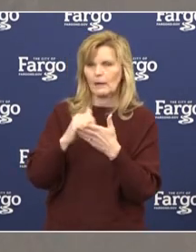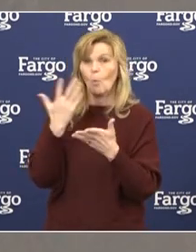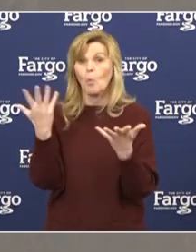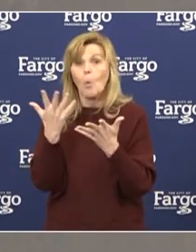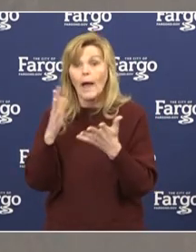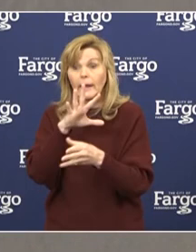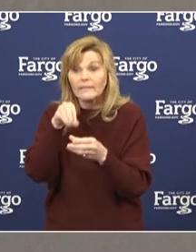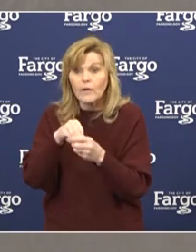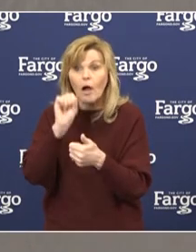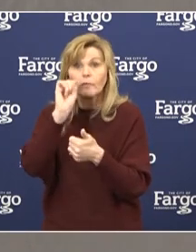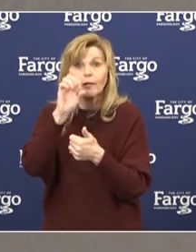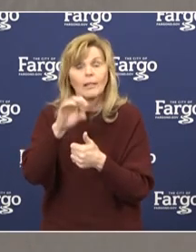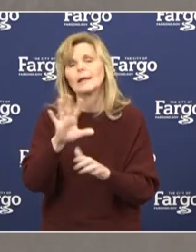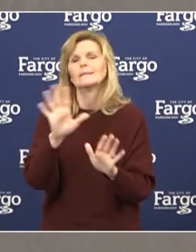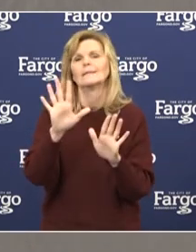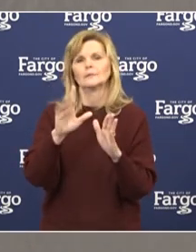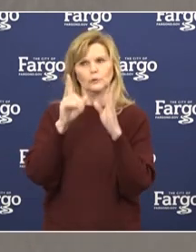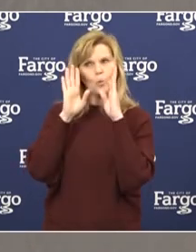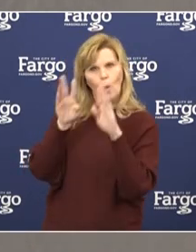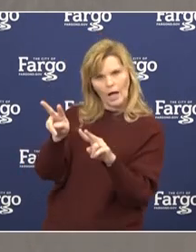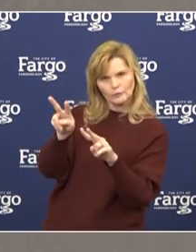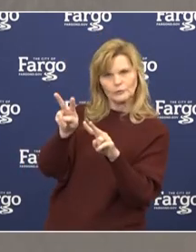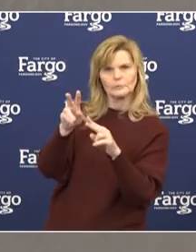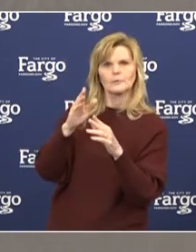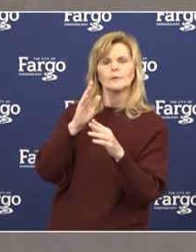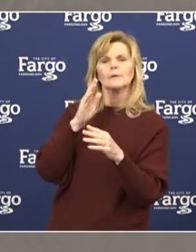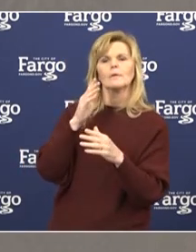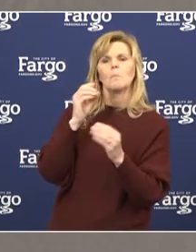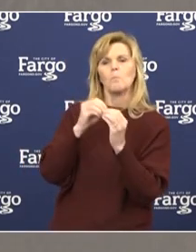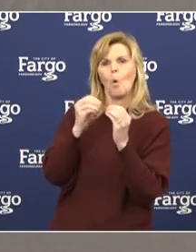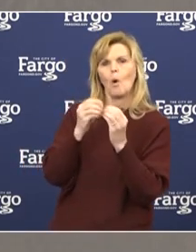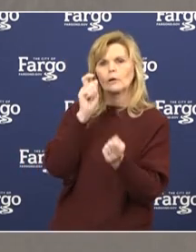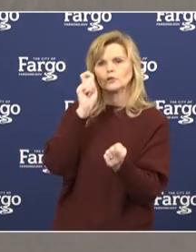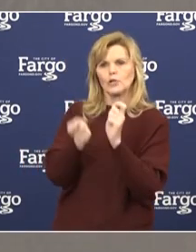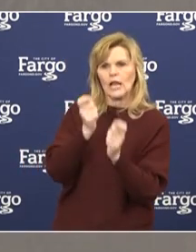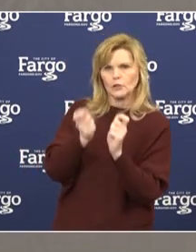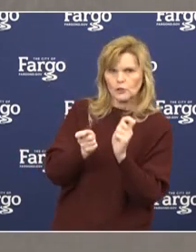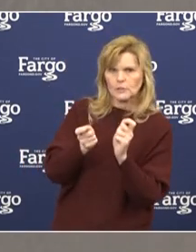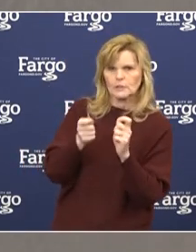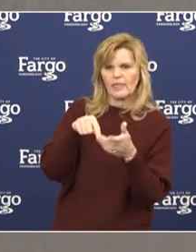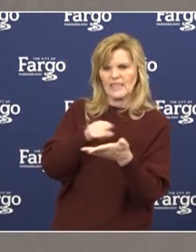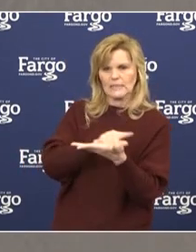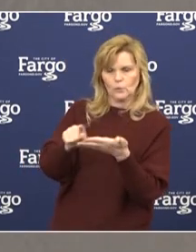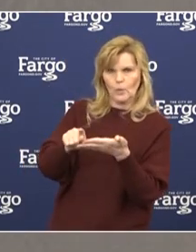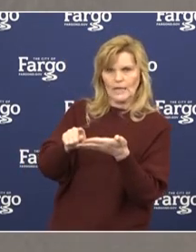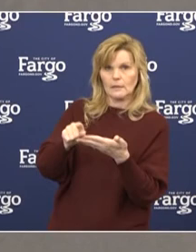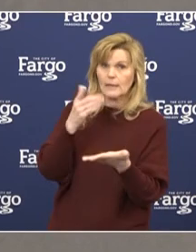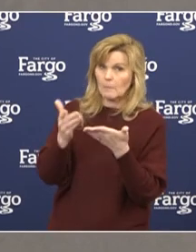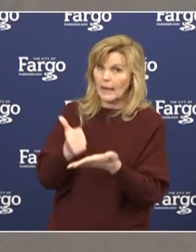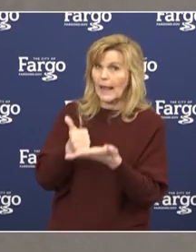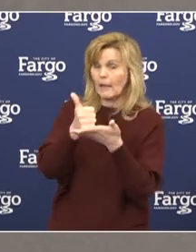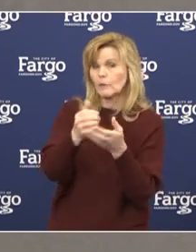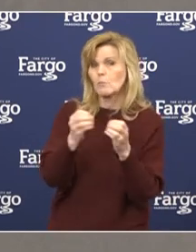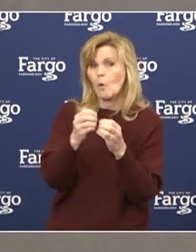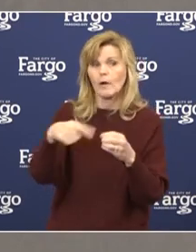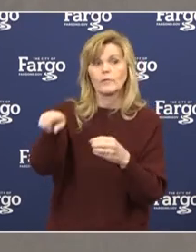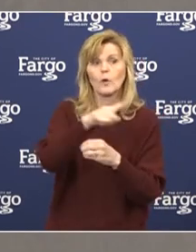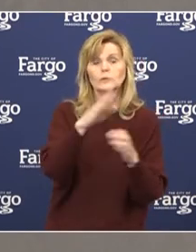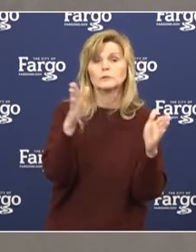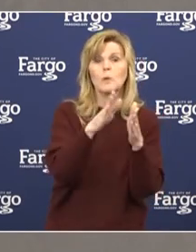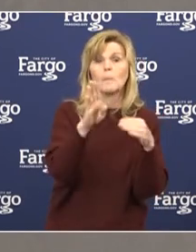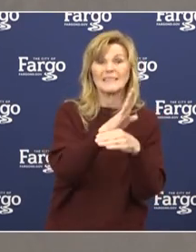entails, but there may be some modifications coming out within the next week that may be helpful to our small businesses.